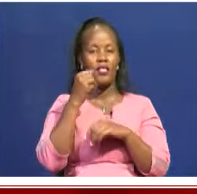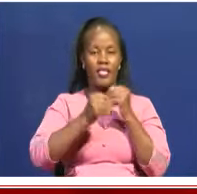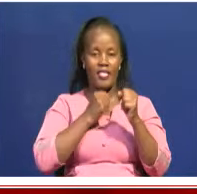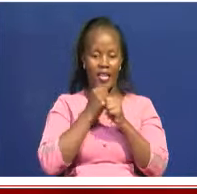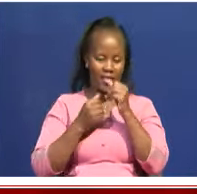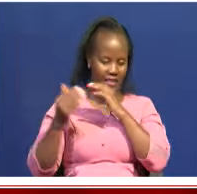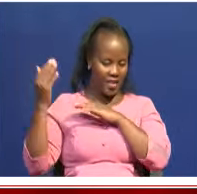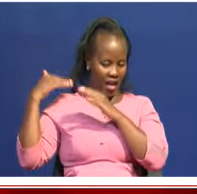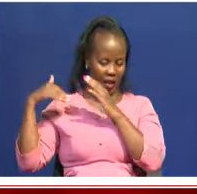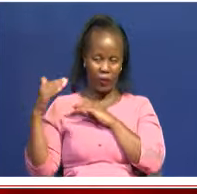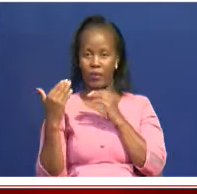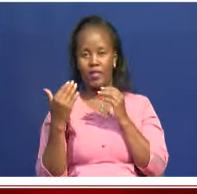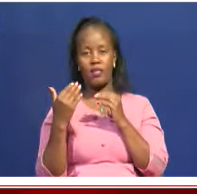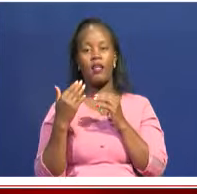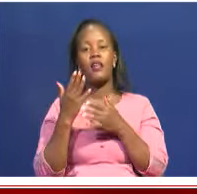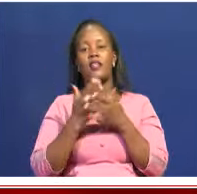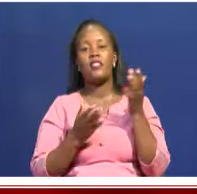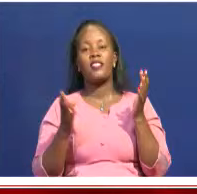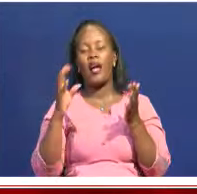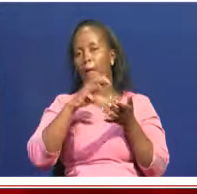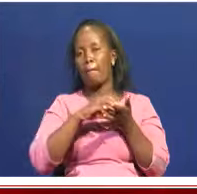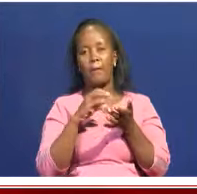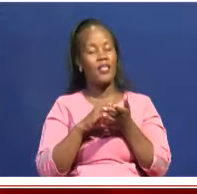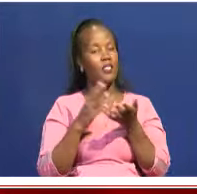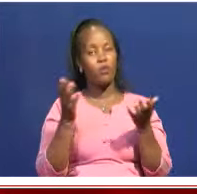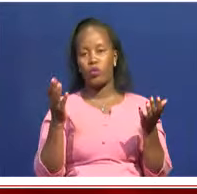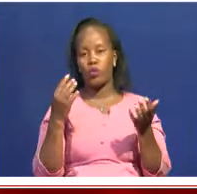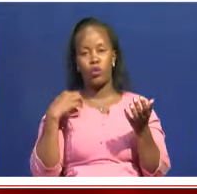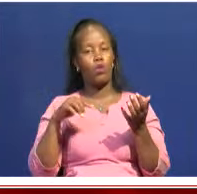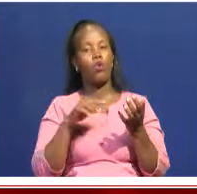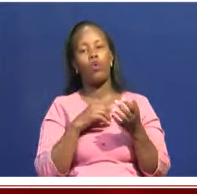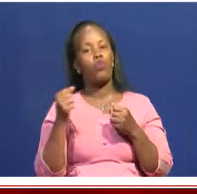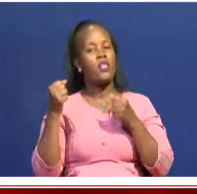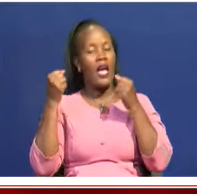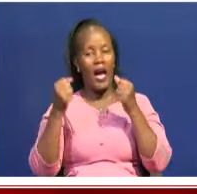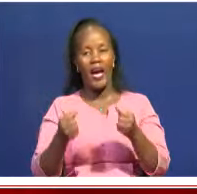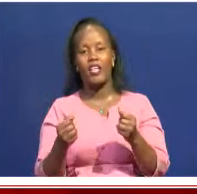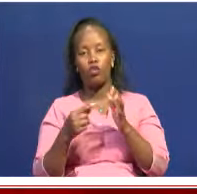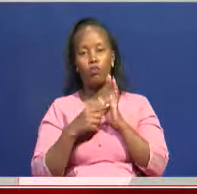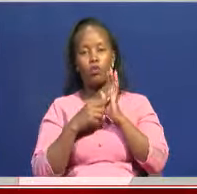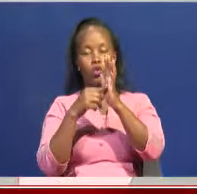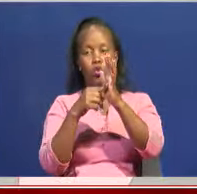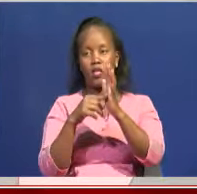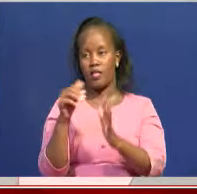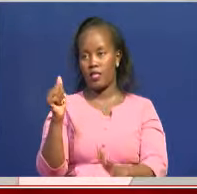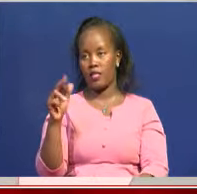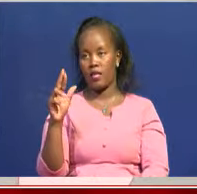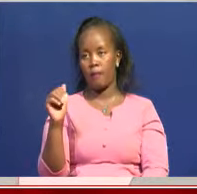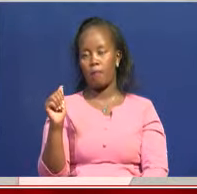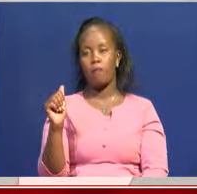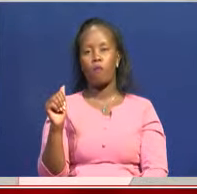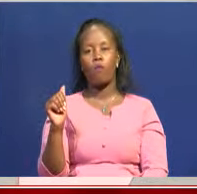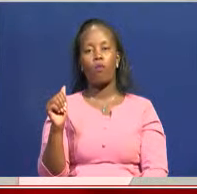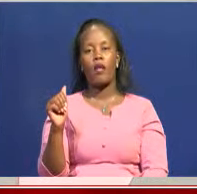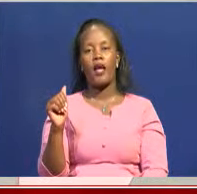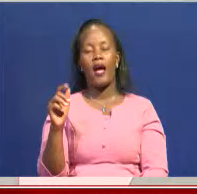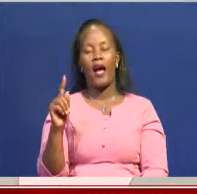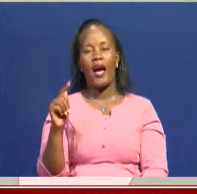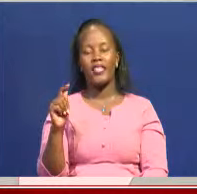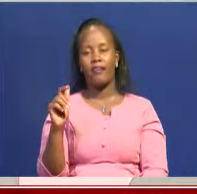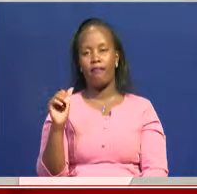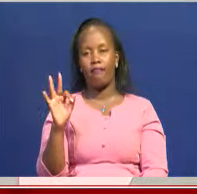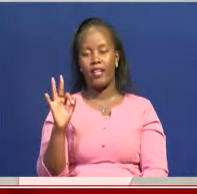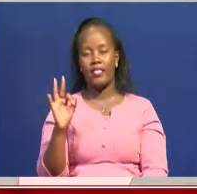you find that in such a situation, we cannot be showcasing this artifact. So what we do is create